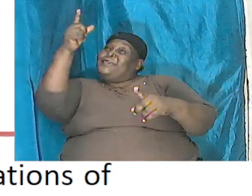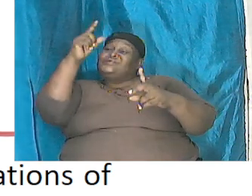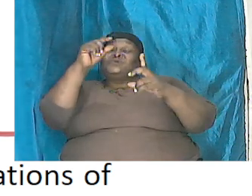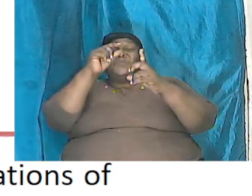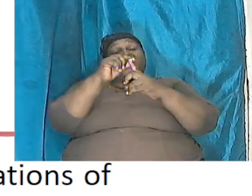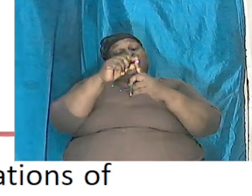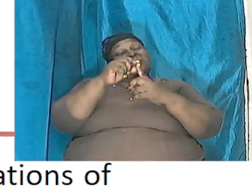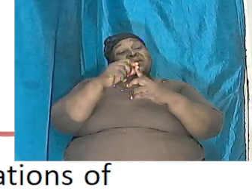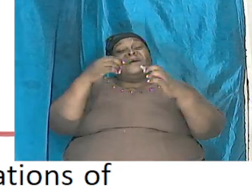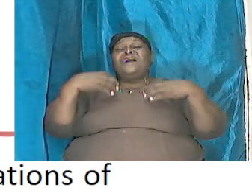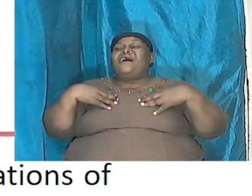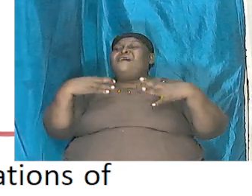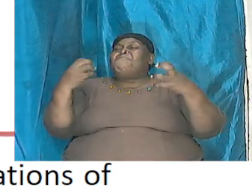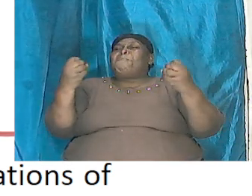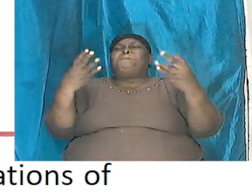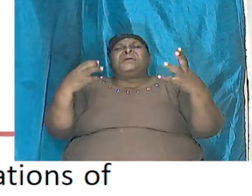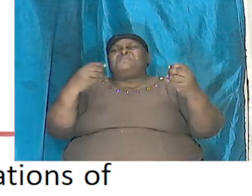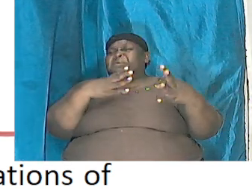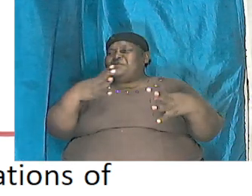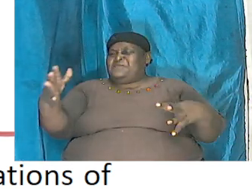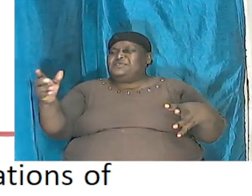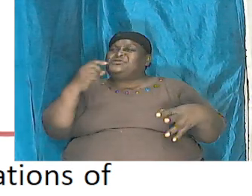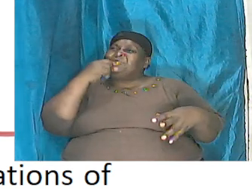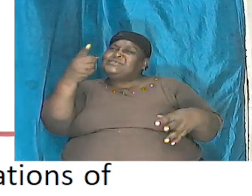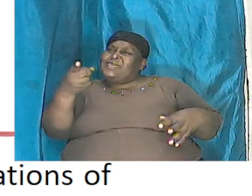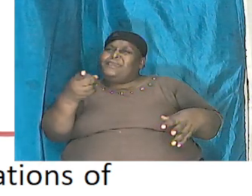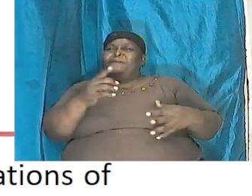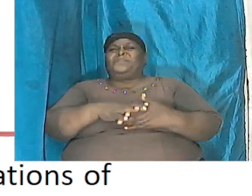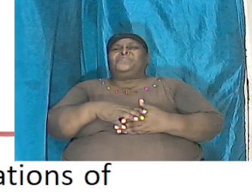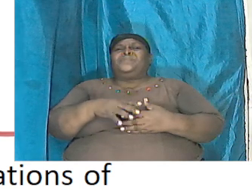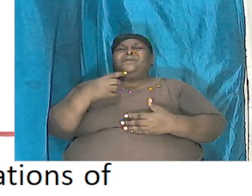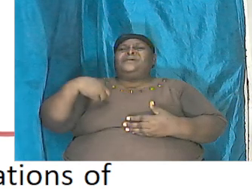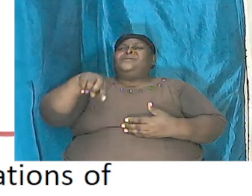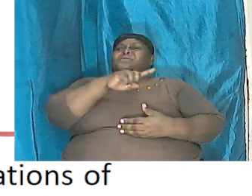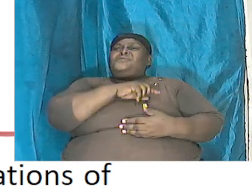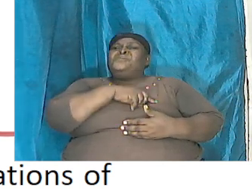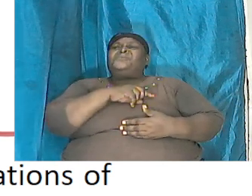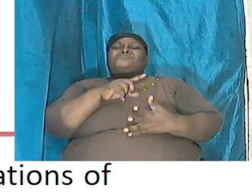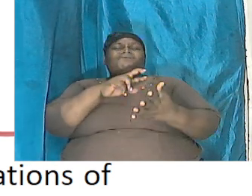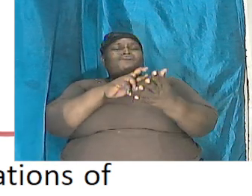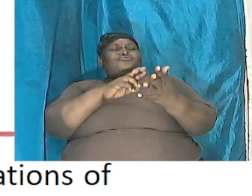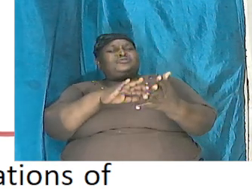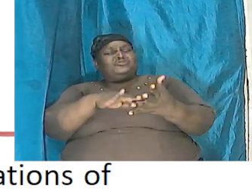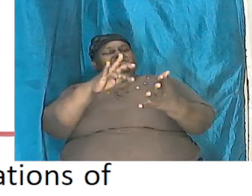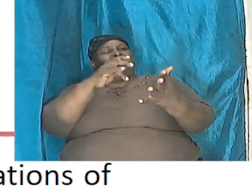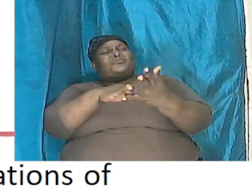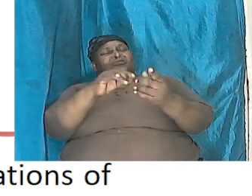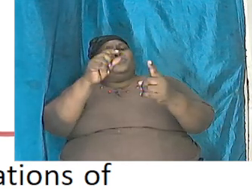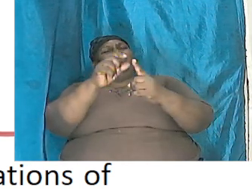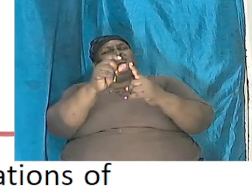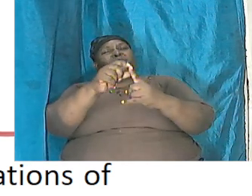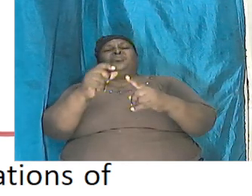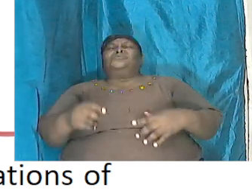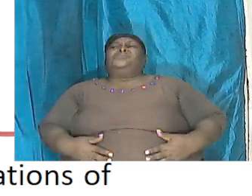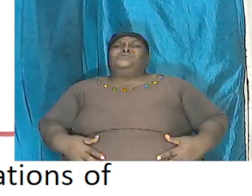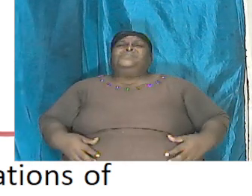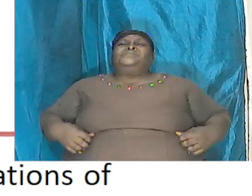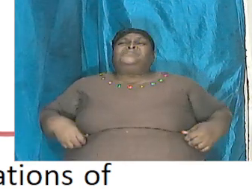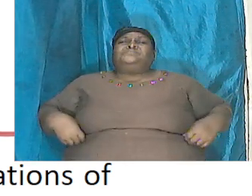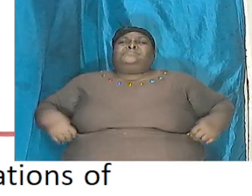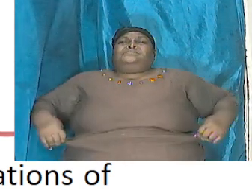has a lot to say about that so we are going to read his words and we are going to